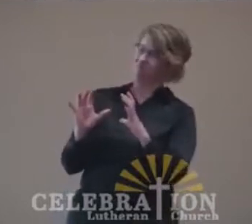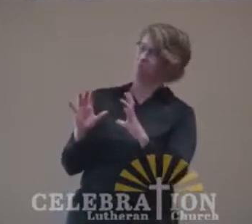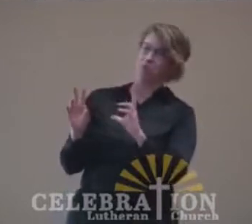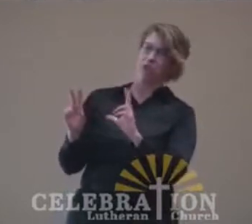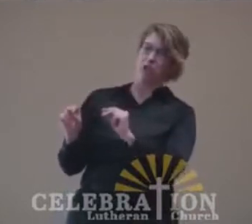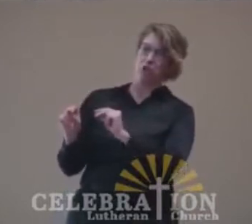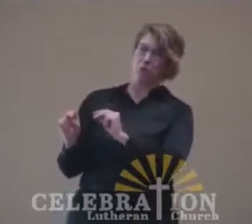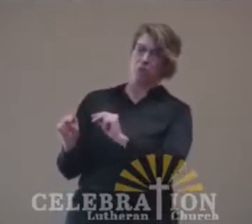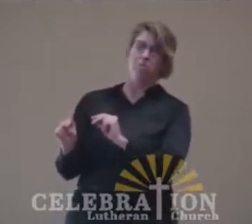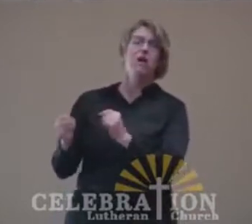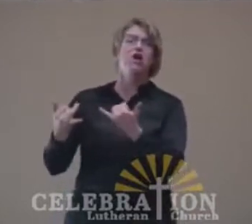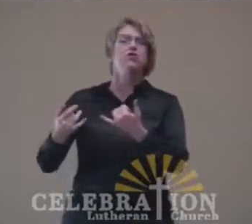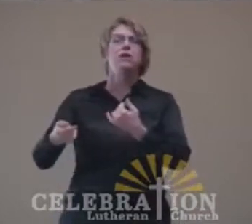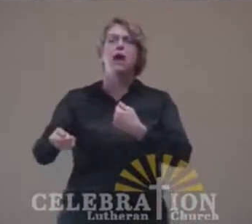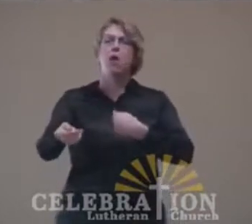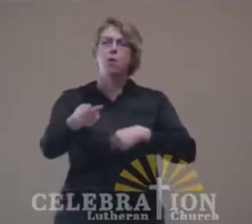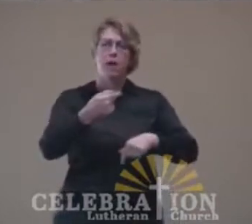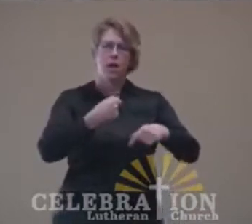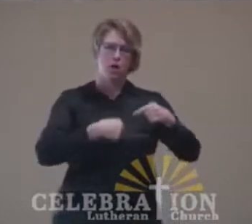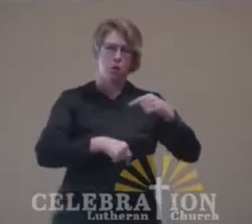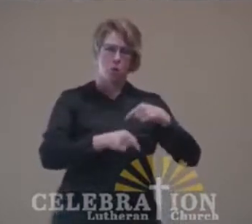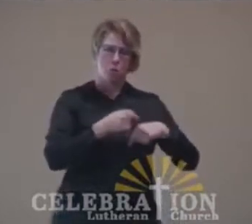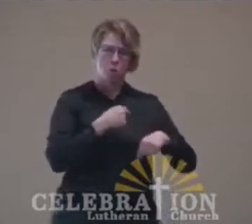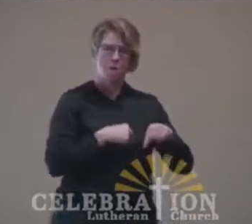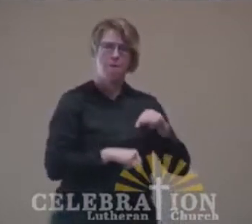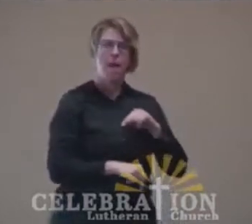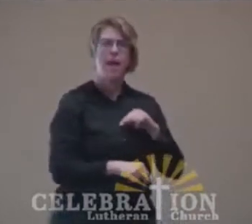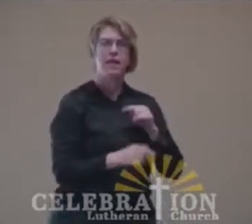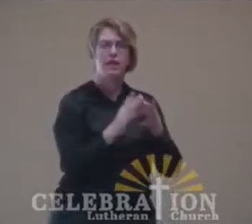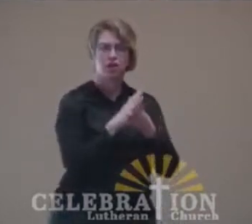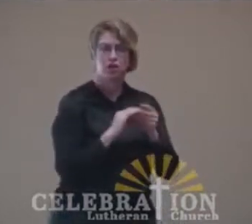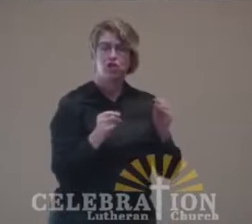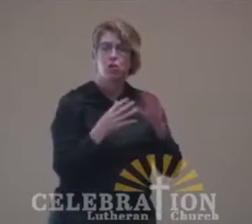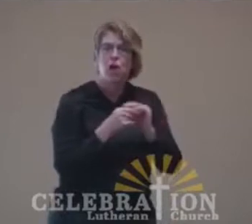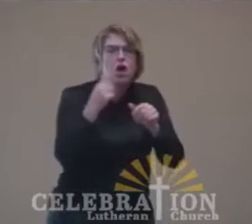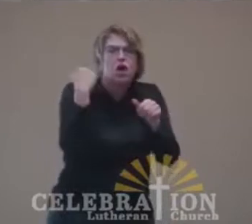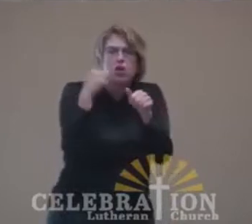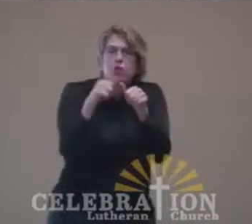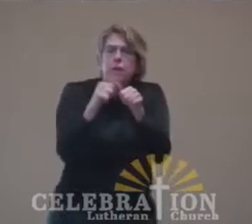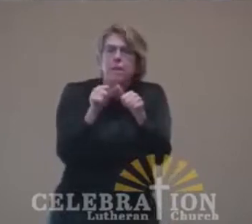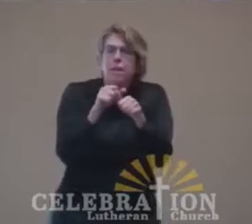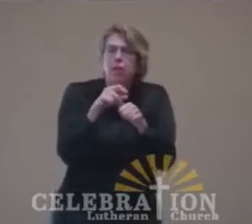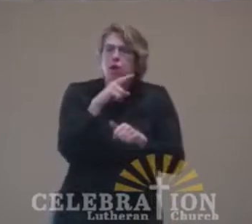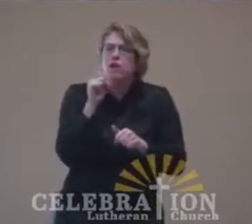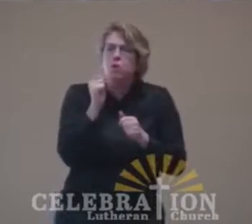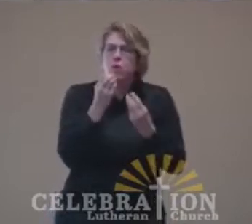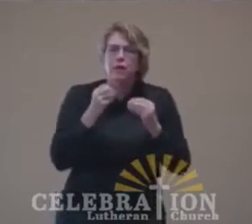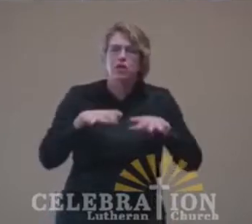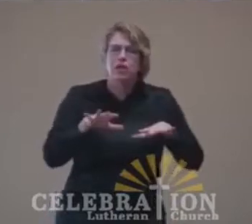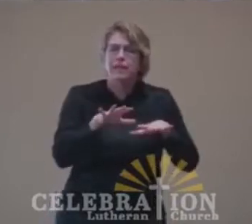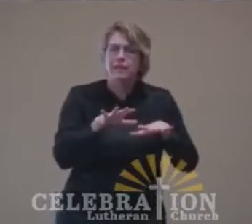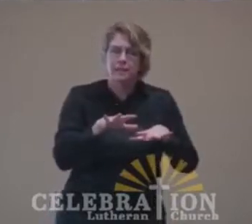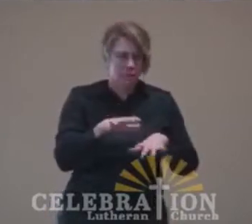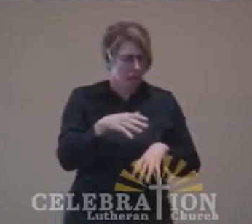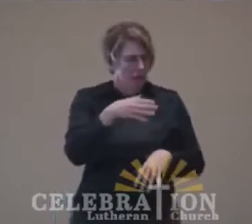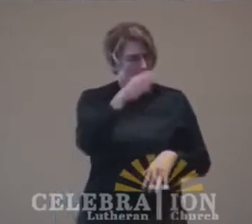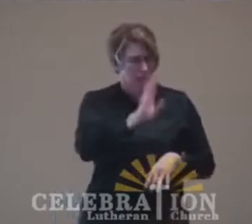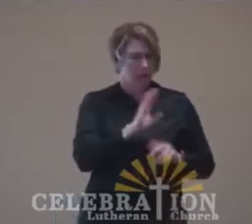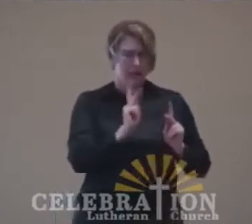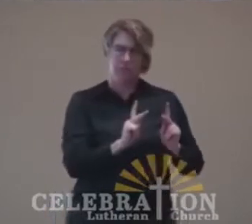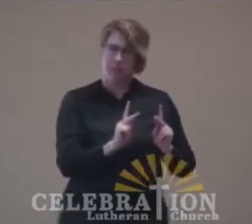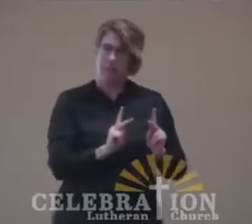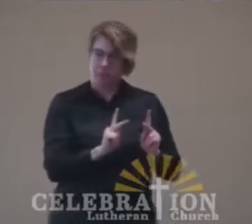Let's rewind back in our biblical story, back to the wilderness, to the story we heard a few weeks ago when God's people were